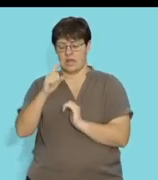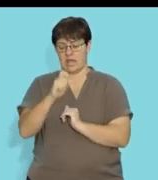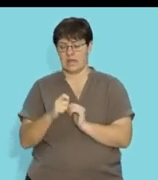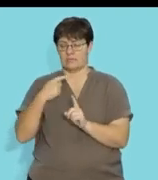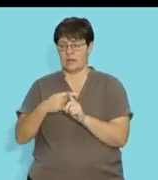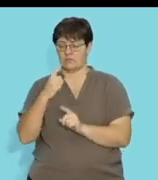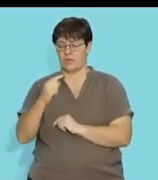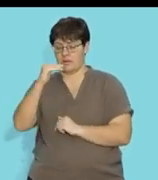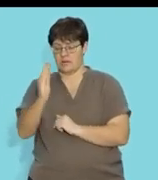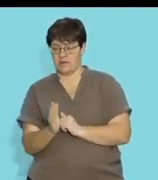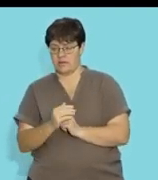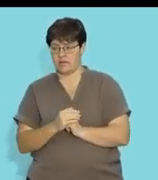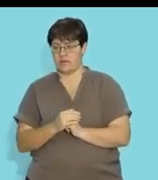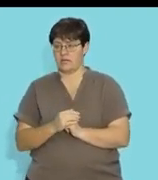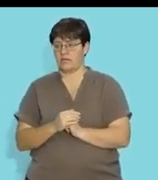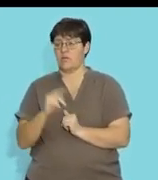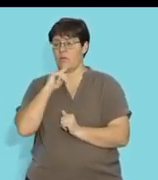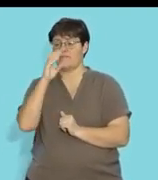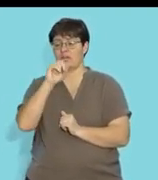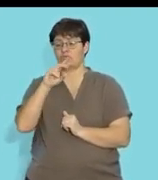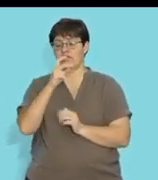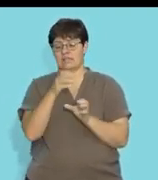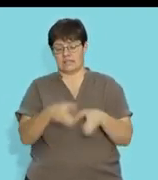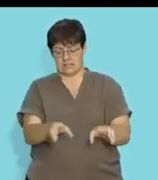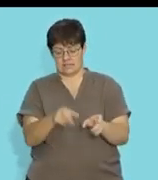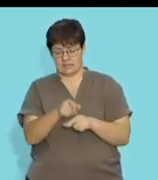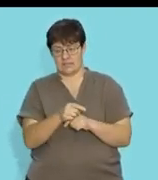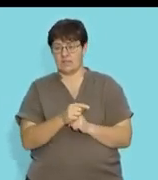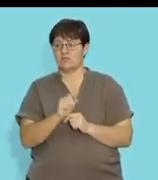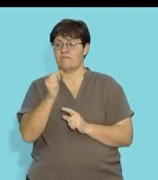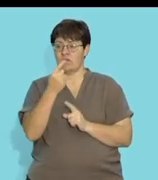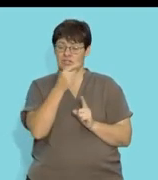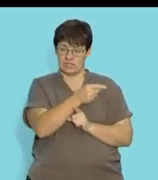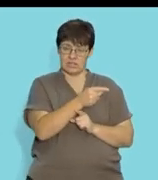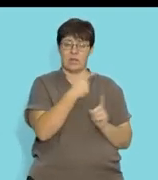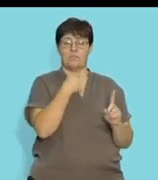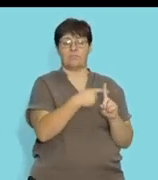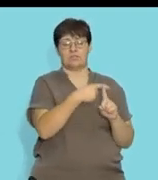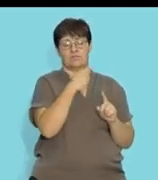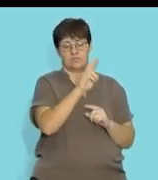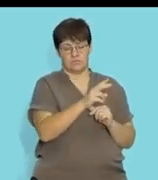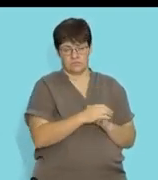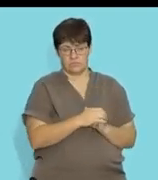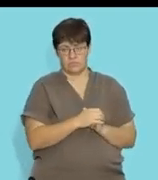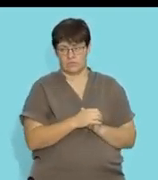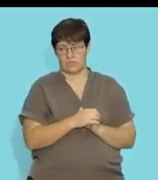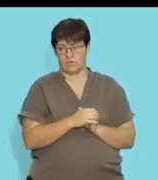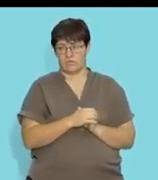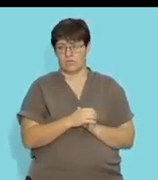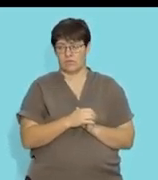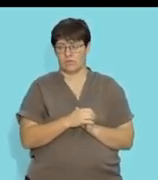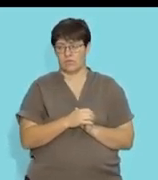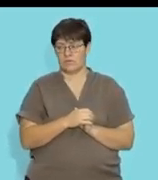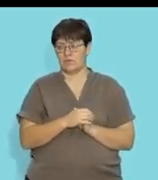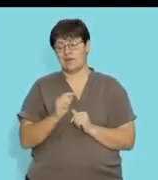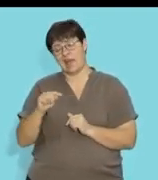2X plus 1 using factorization. So my first X value will be at positive 2